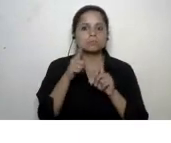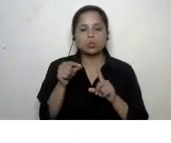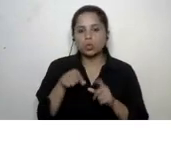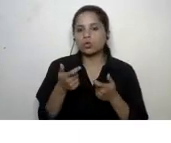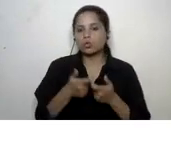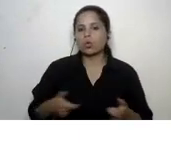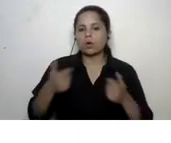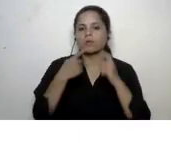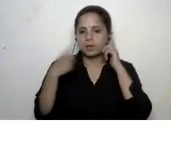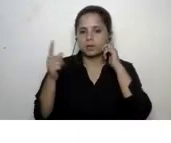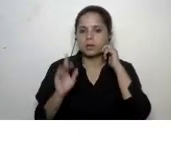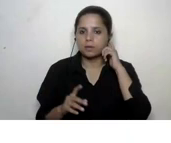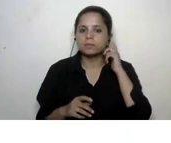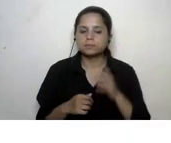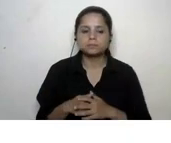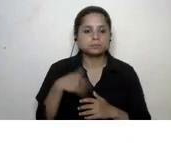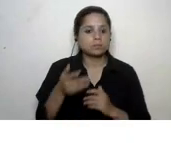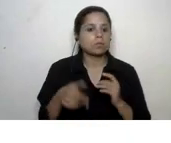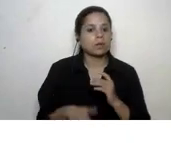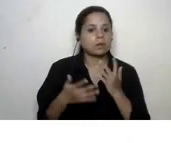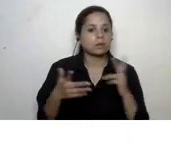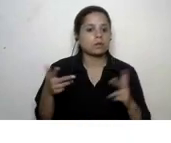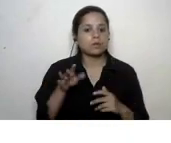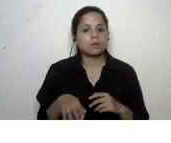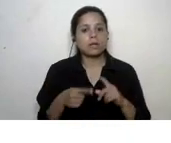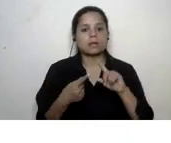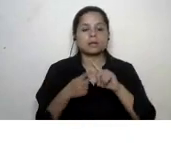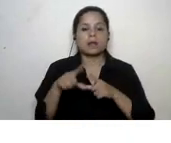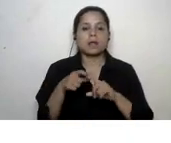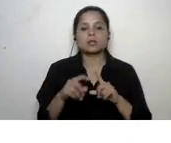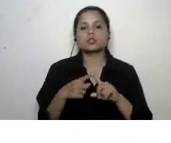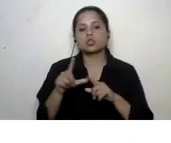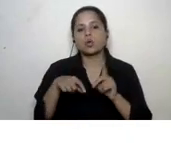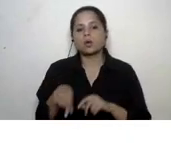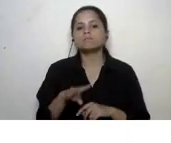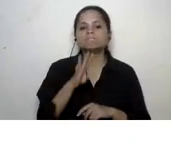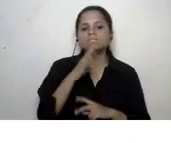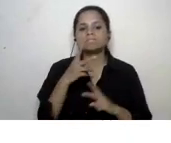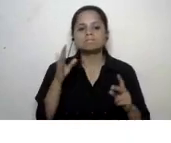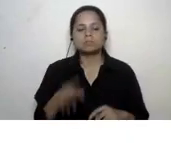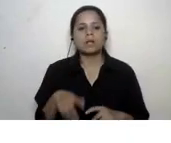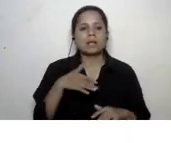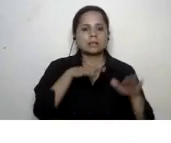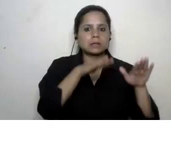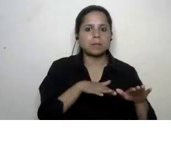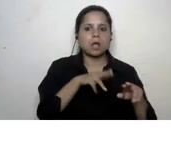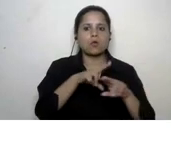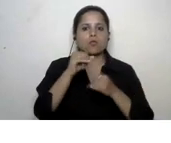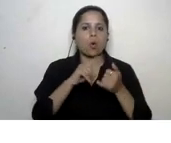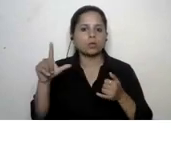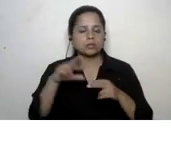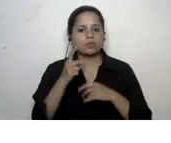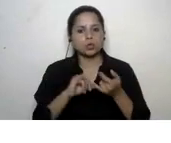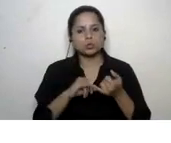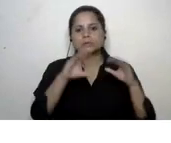of parties then there is a tech tech talk on reducing dependence on fossil fuels which is a listening activity